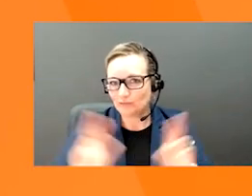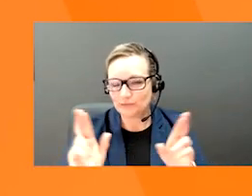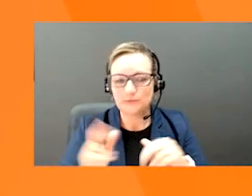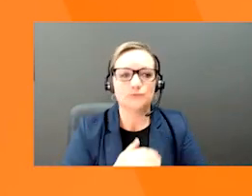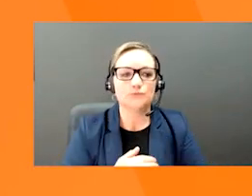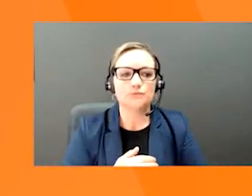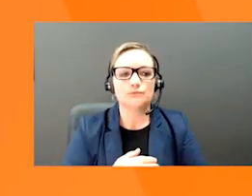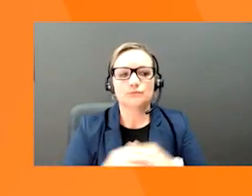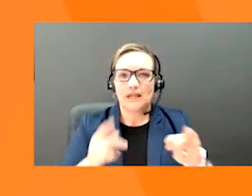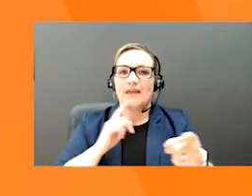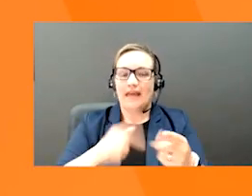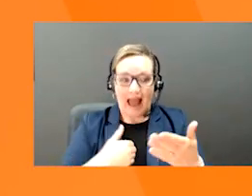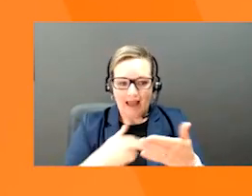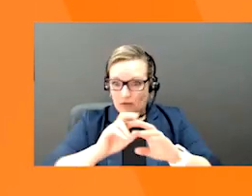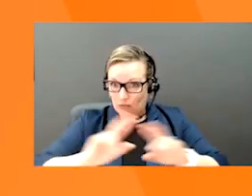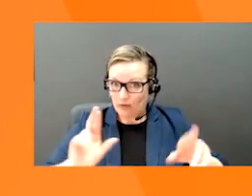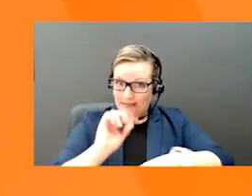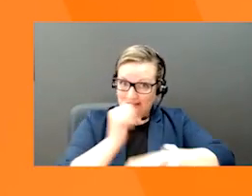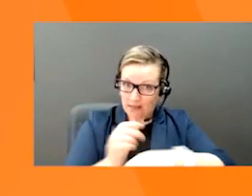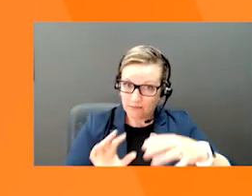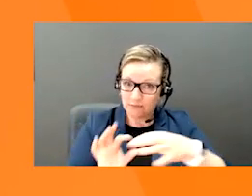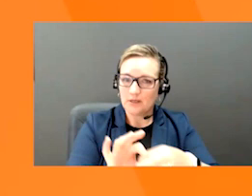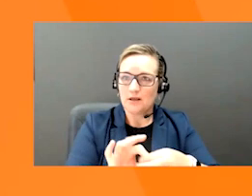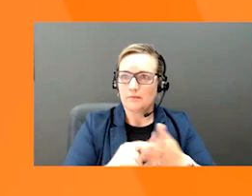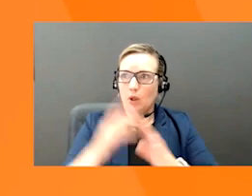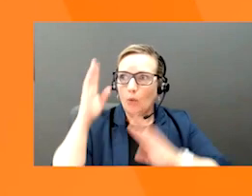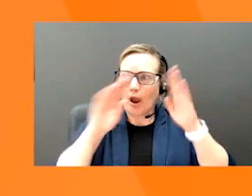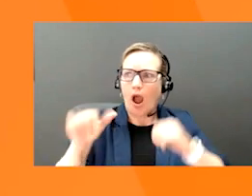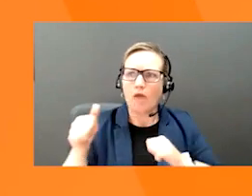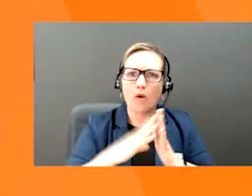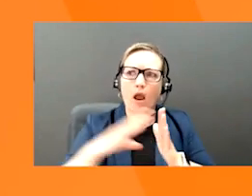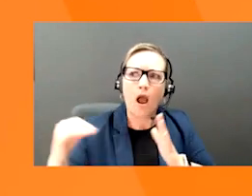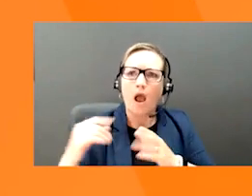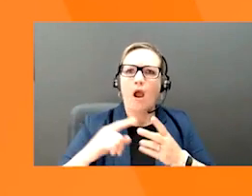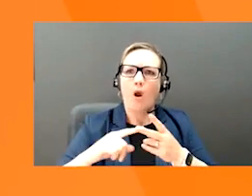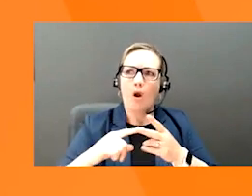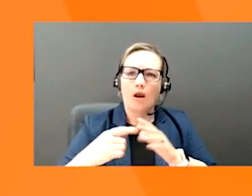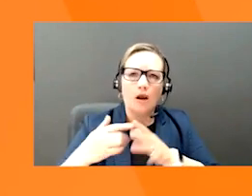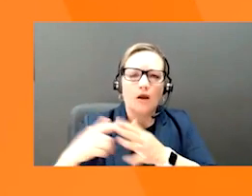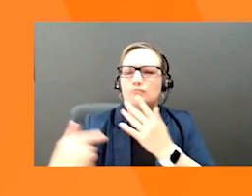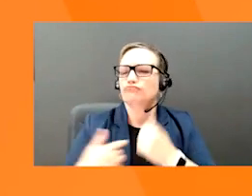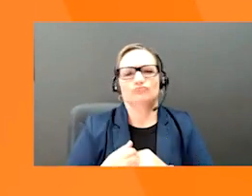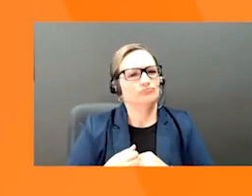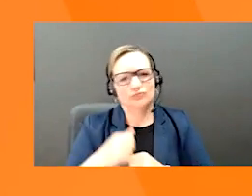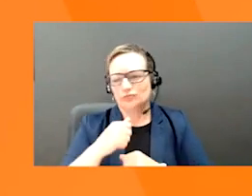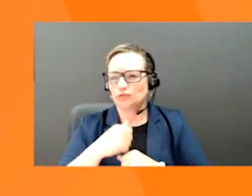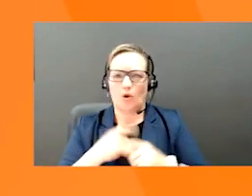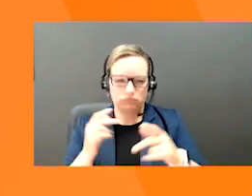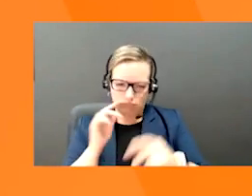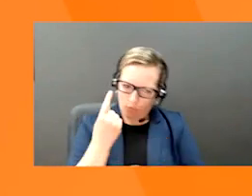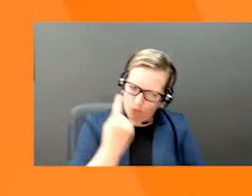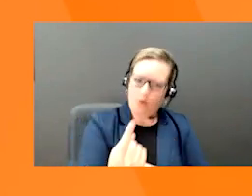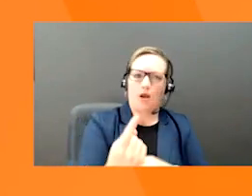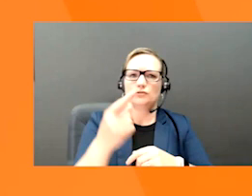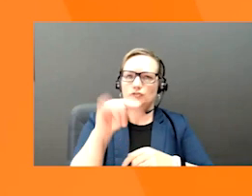the origin or authenticity or the chance that someone else is using your barcode. This is a problem that can be costly, both from a time and a